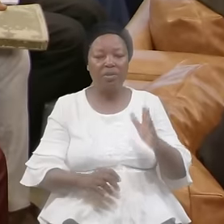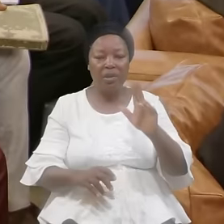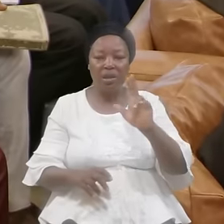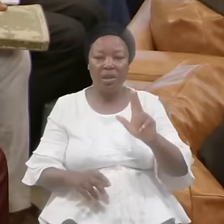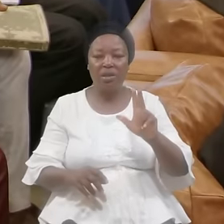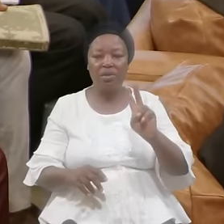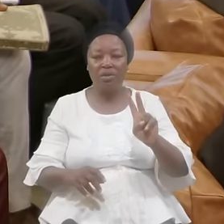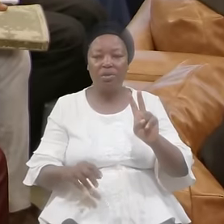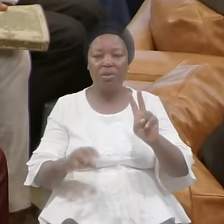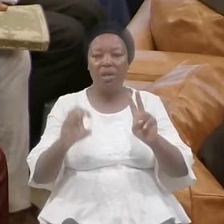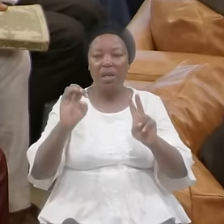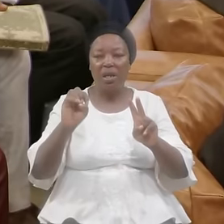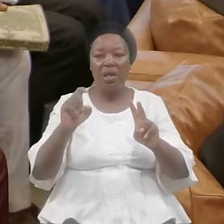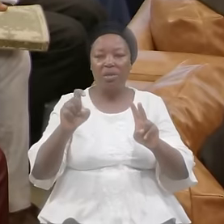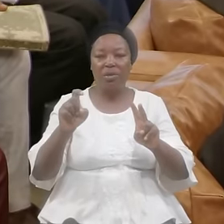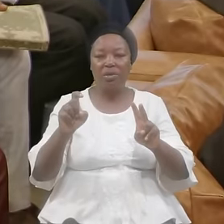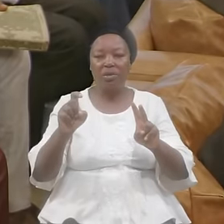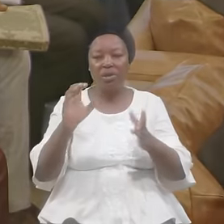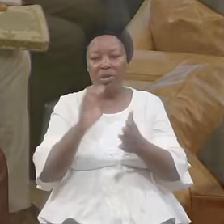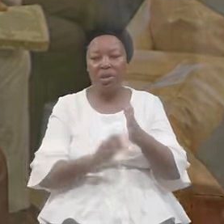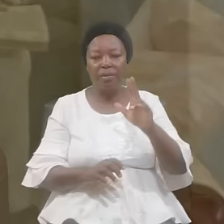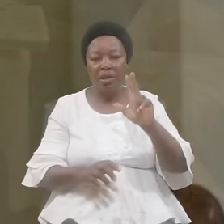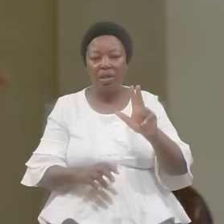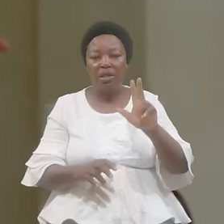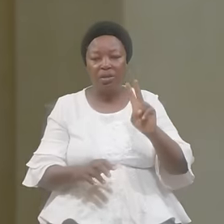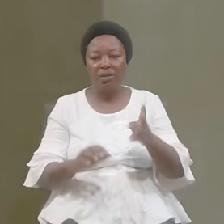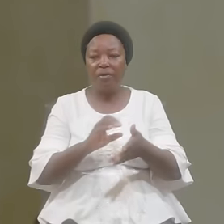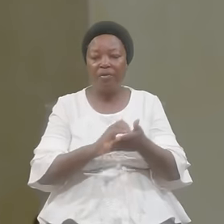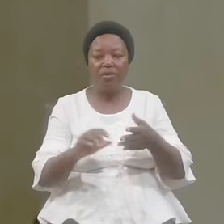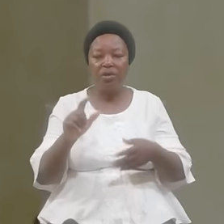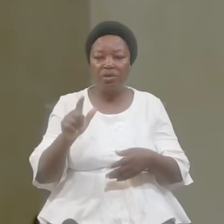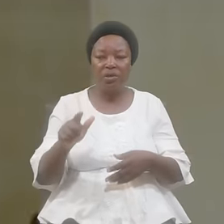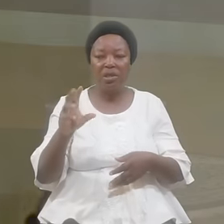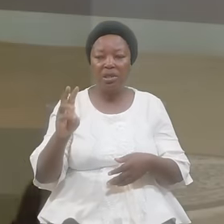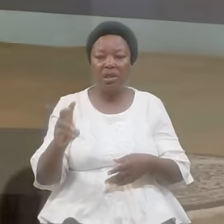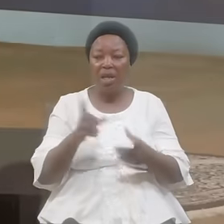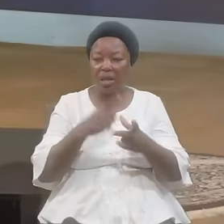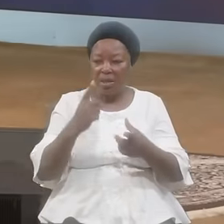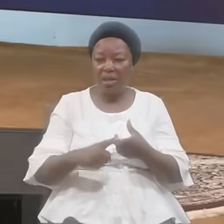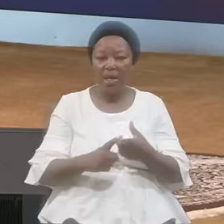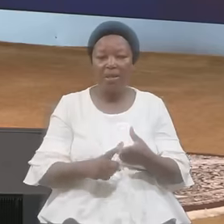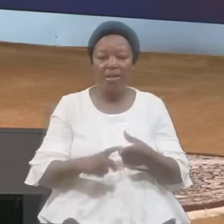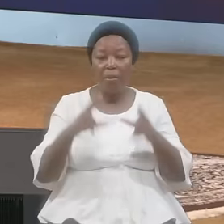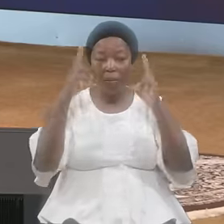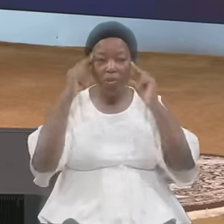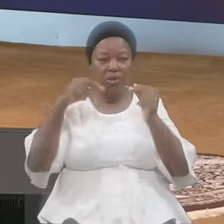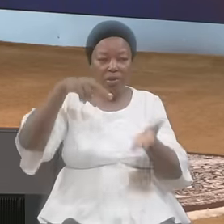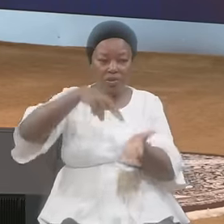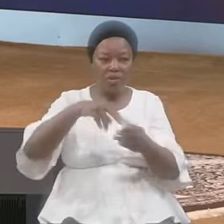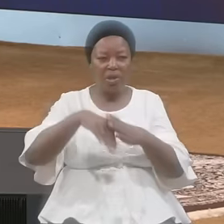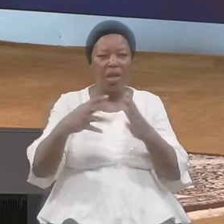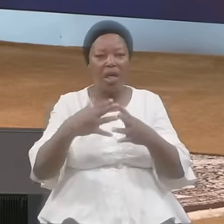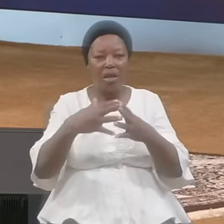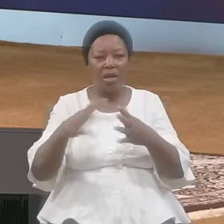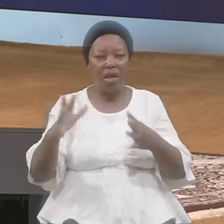Reading Here Verse 26 Then Moses Choose In The Gage